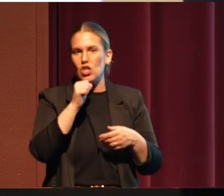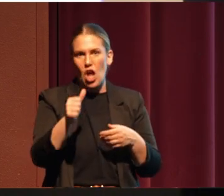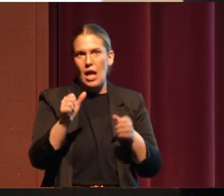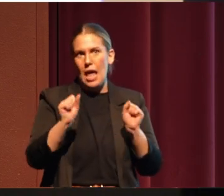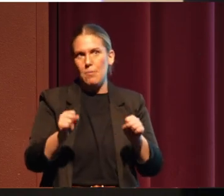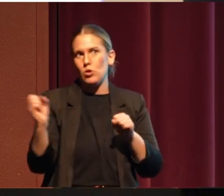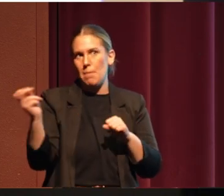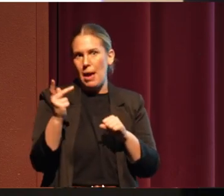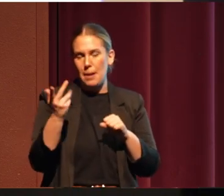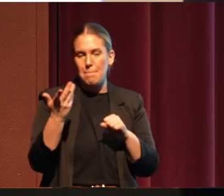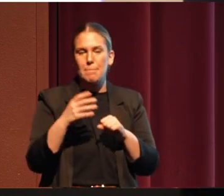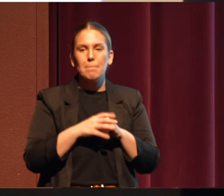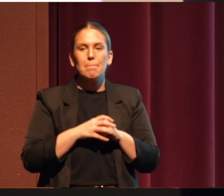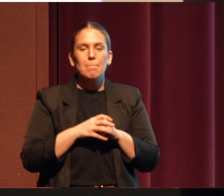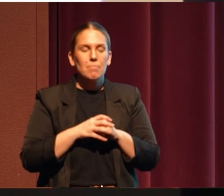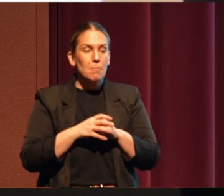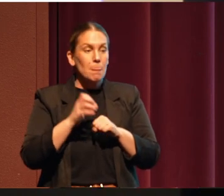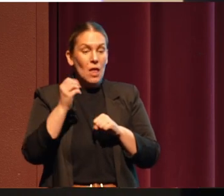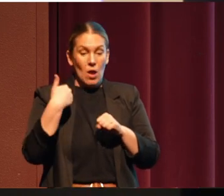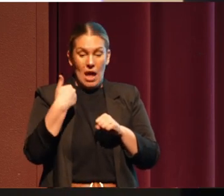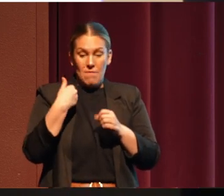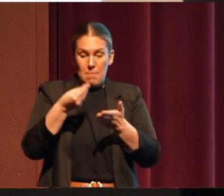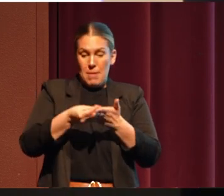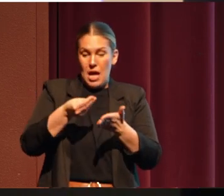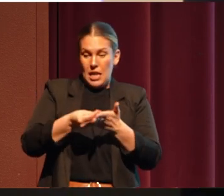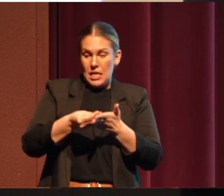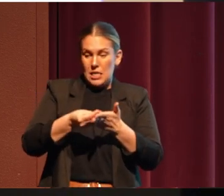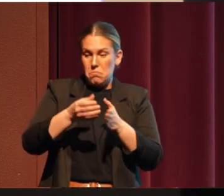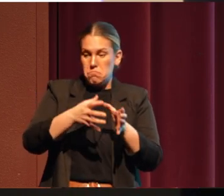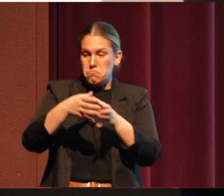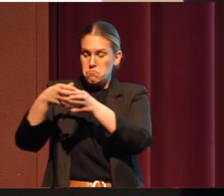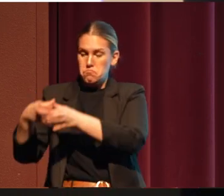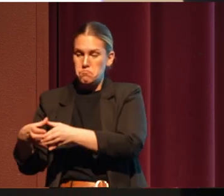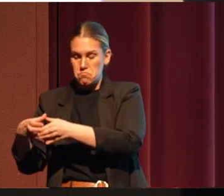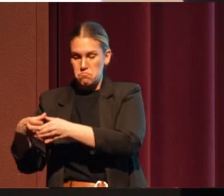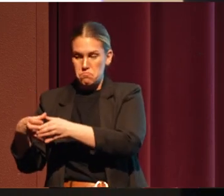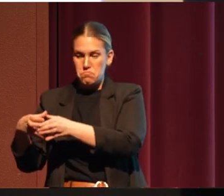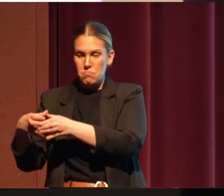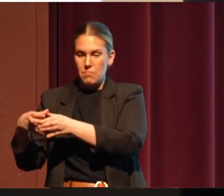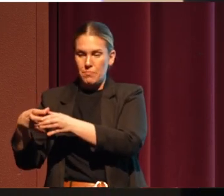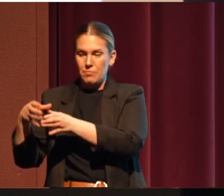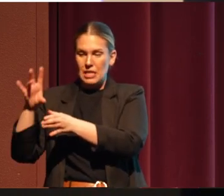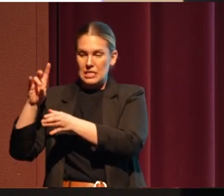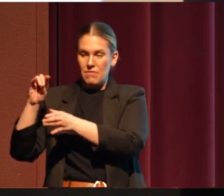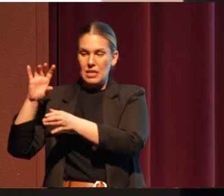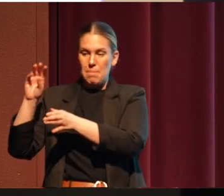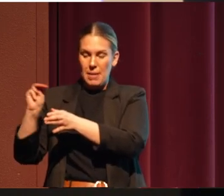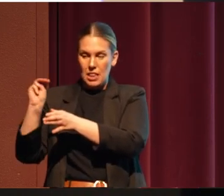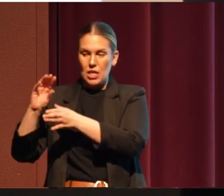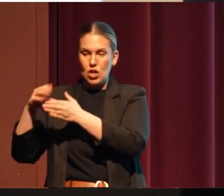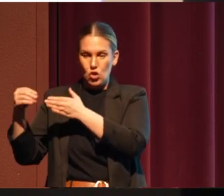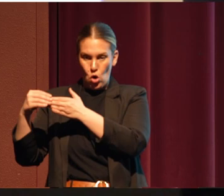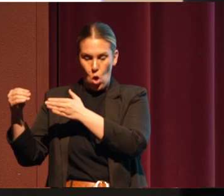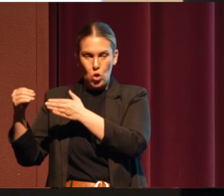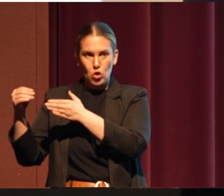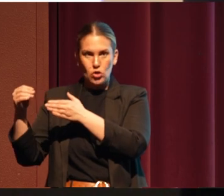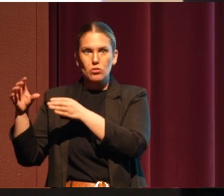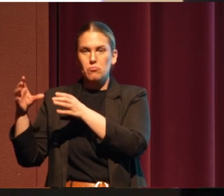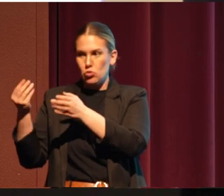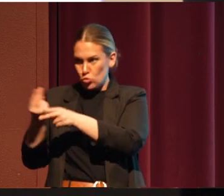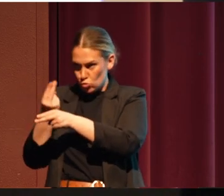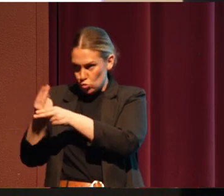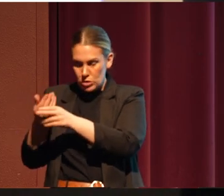is restoration money set aside, $72 million to do restoration work. And that is to be done in collaboration